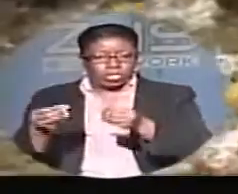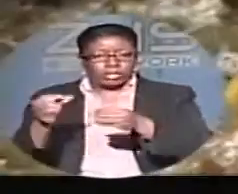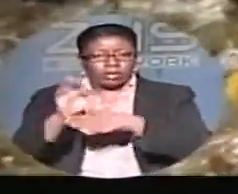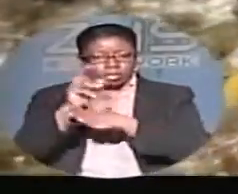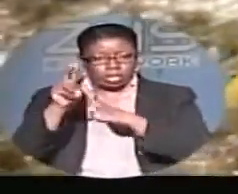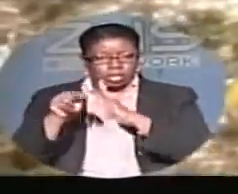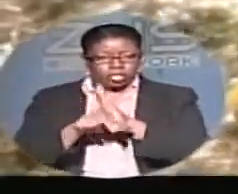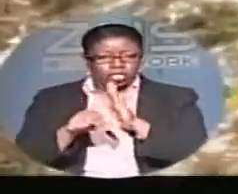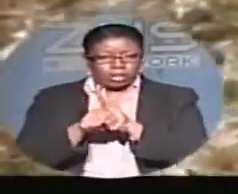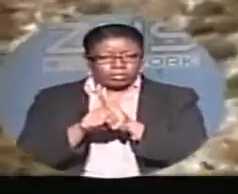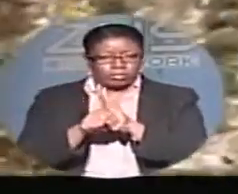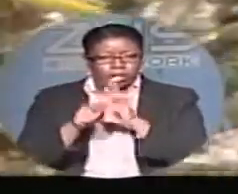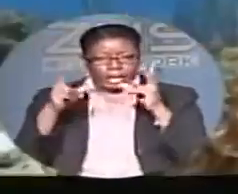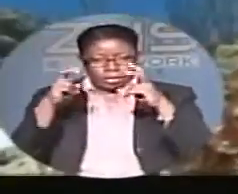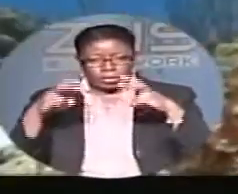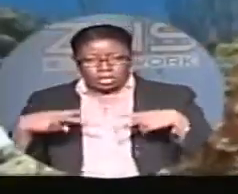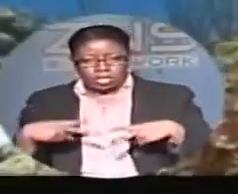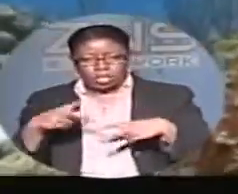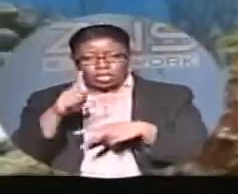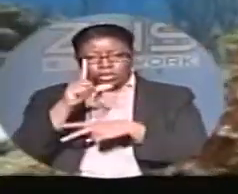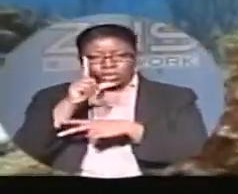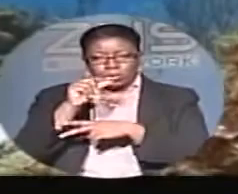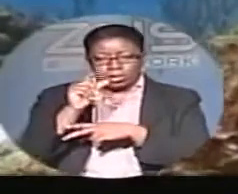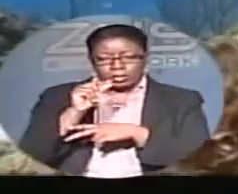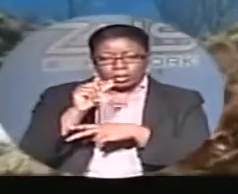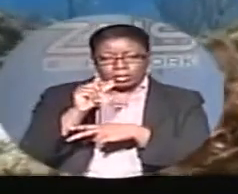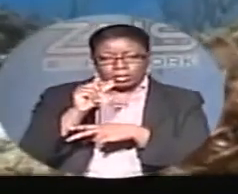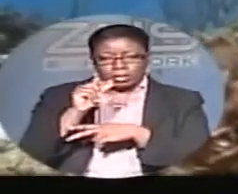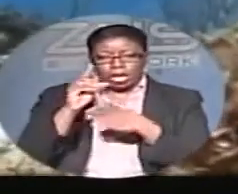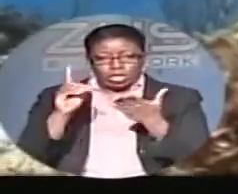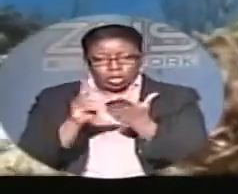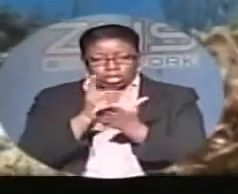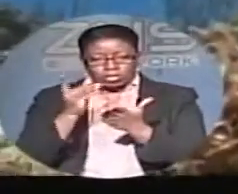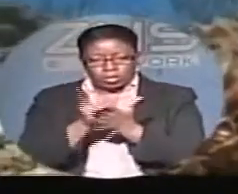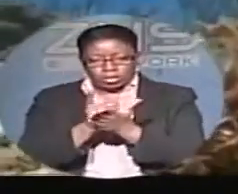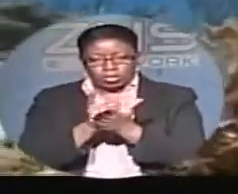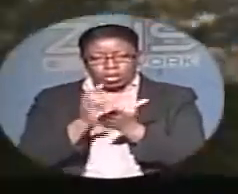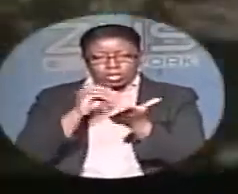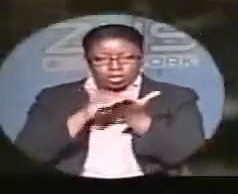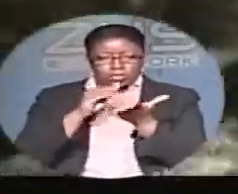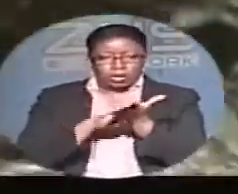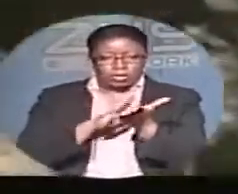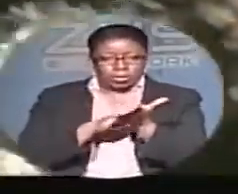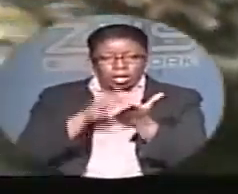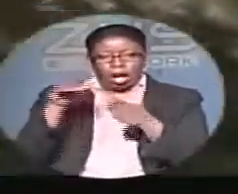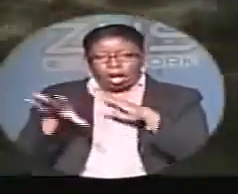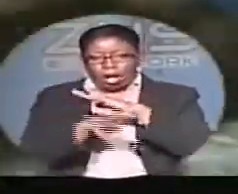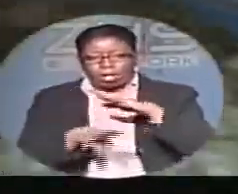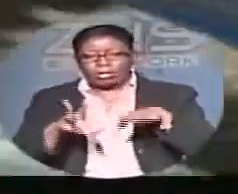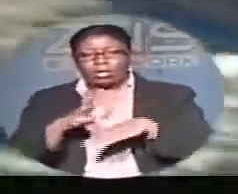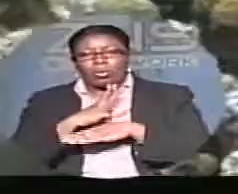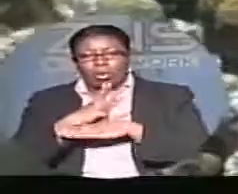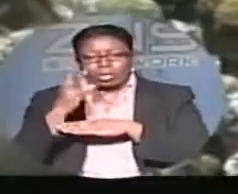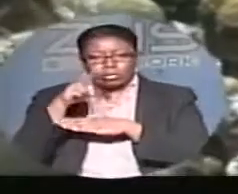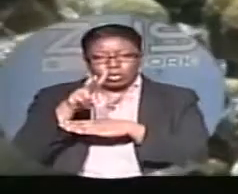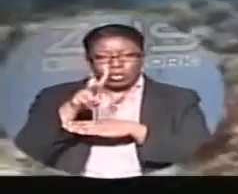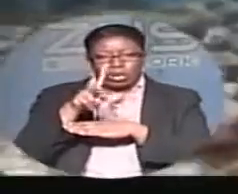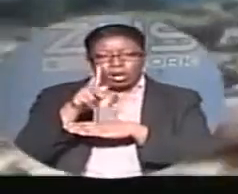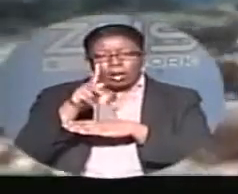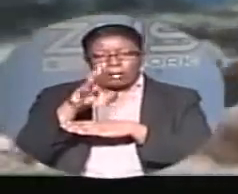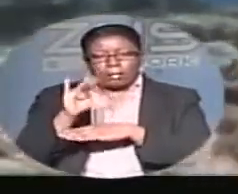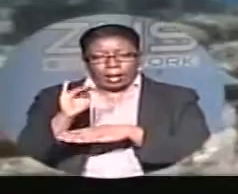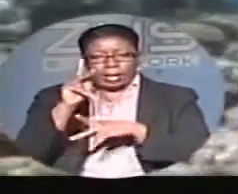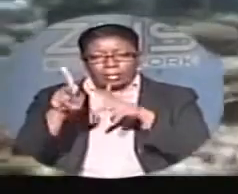Expedition, a 20-minute documentary of the research conducted underwater here in the Bahamas was viewed by the public